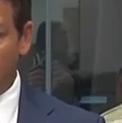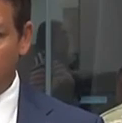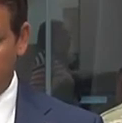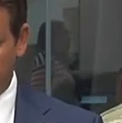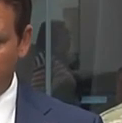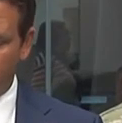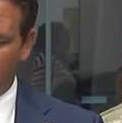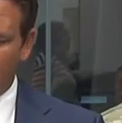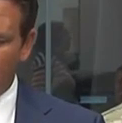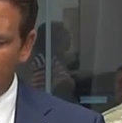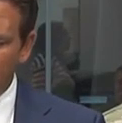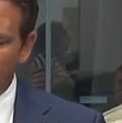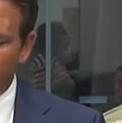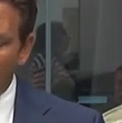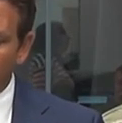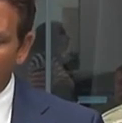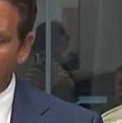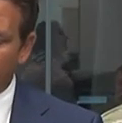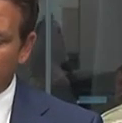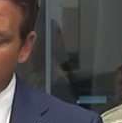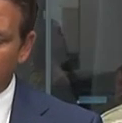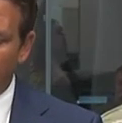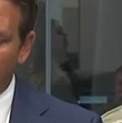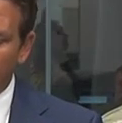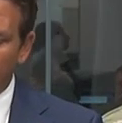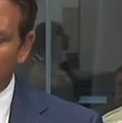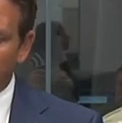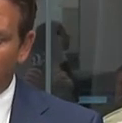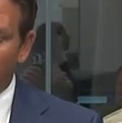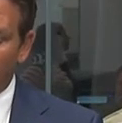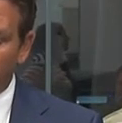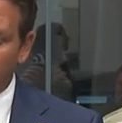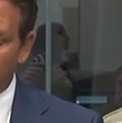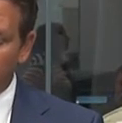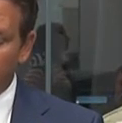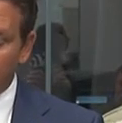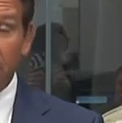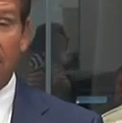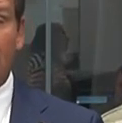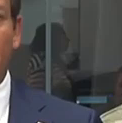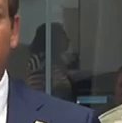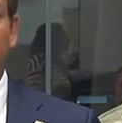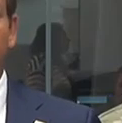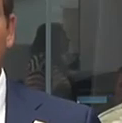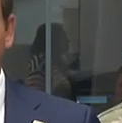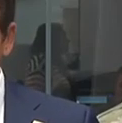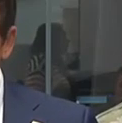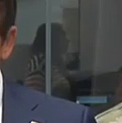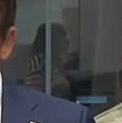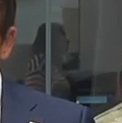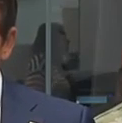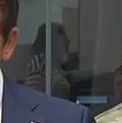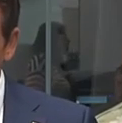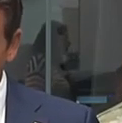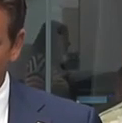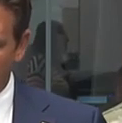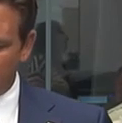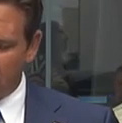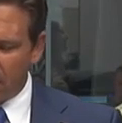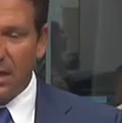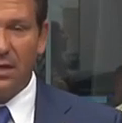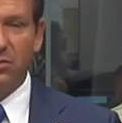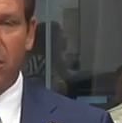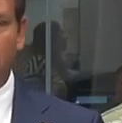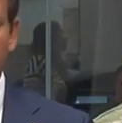hours ago because we've put a lot in. But we have an additional 1.2 million gallons of both diesel and